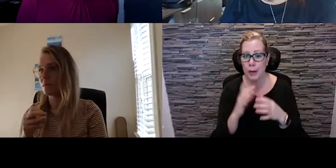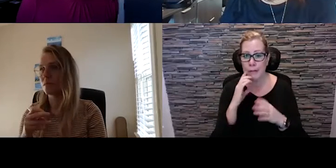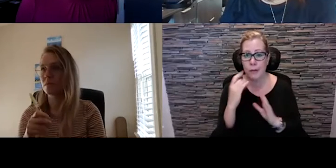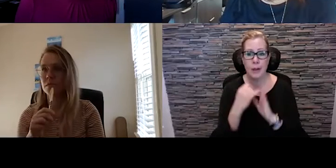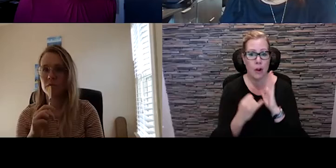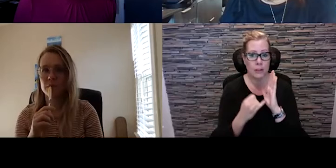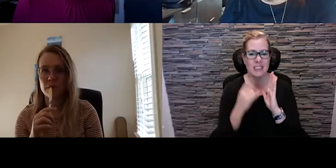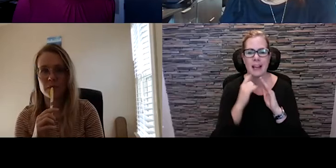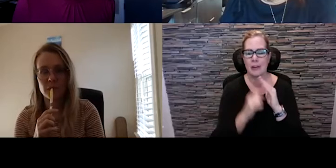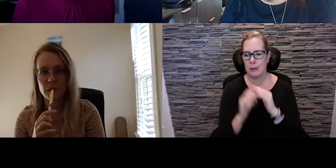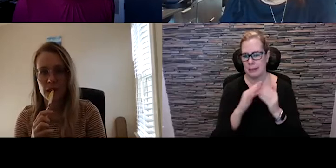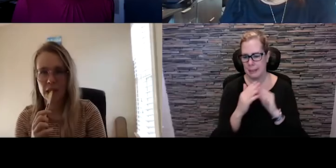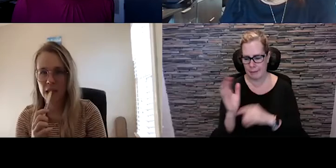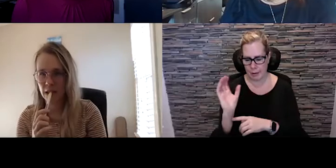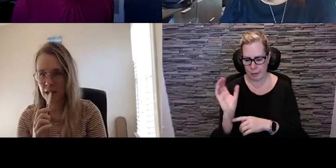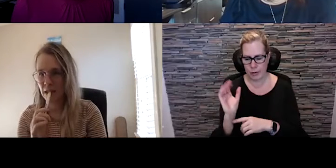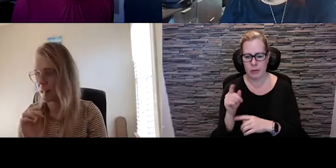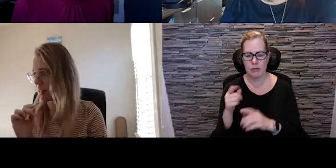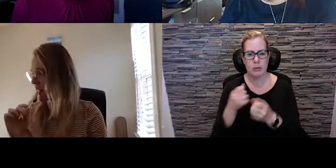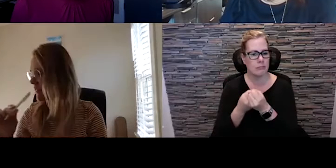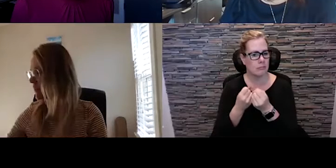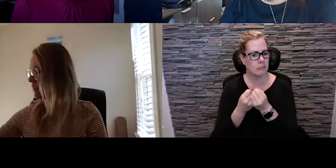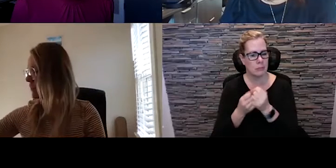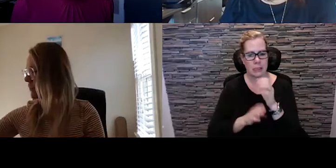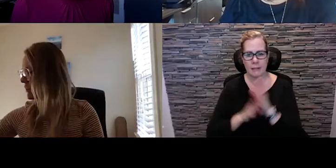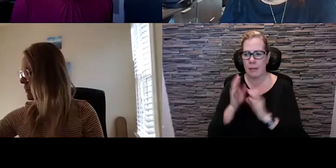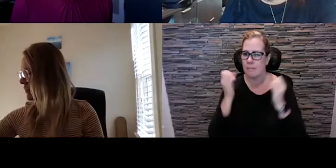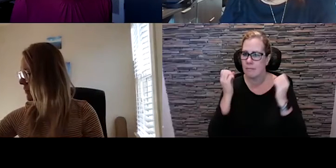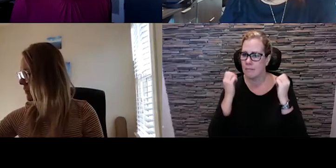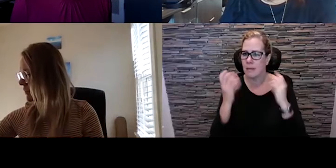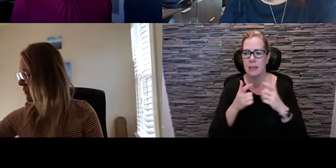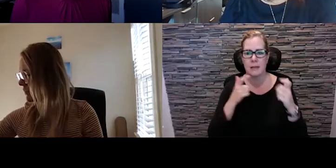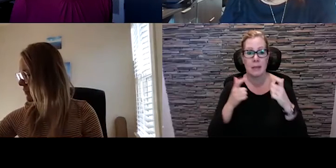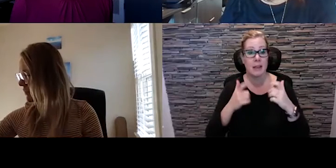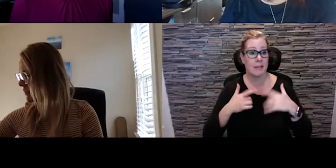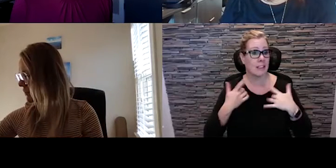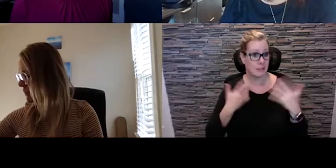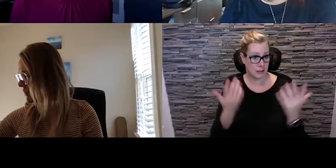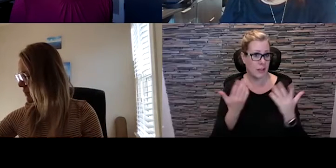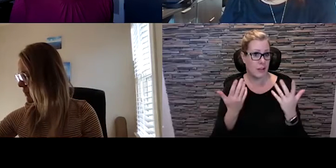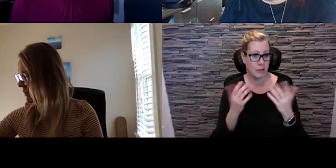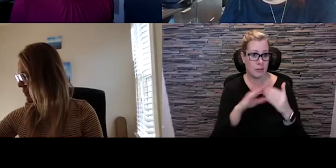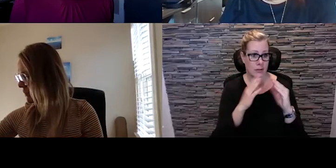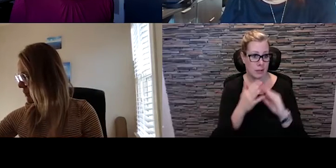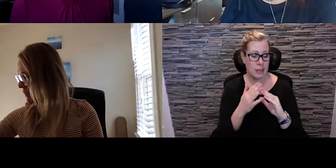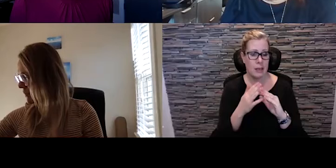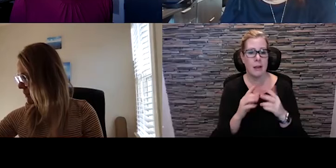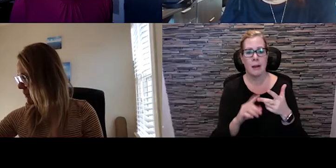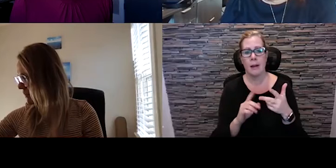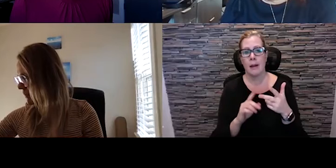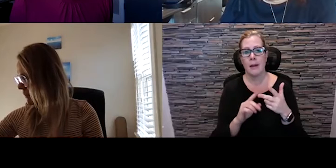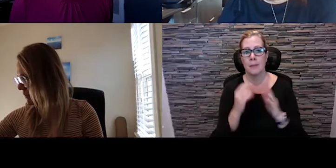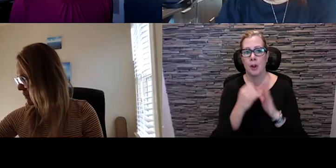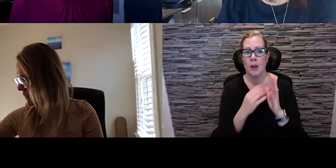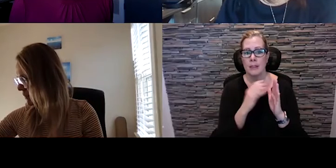for the city of Calgary, where she supported the development of many of the major festivals that have happened here in the city, and as the arts and culture superintendent,